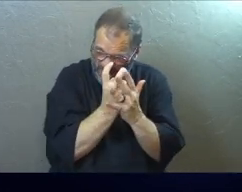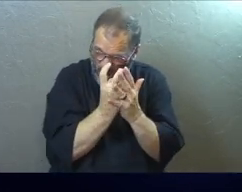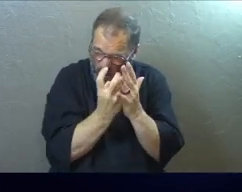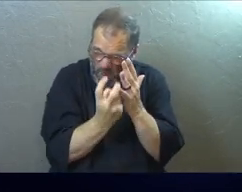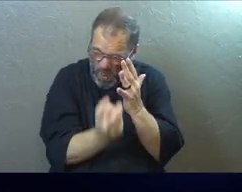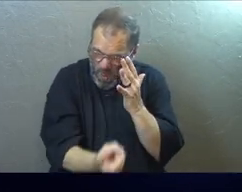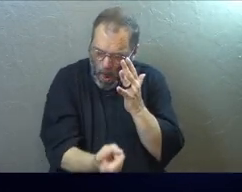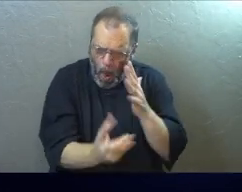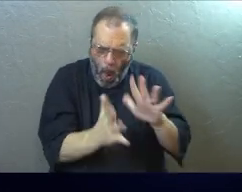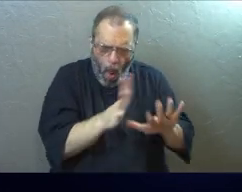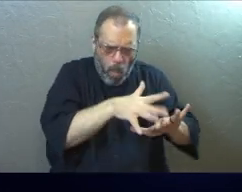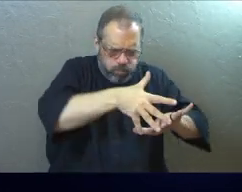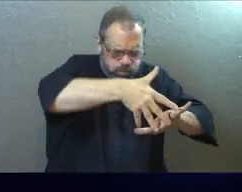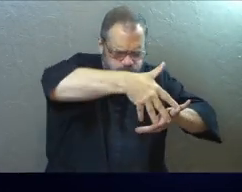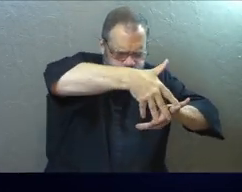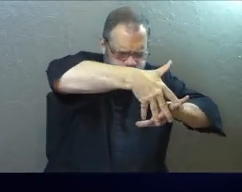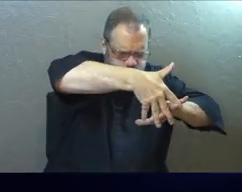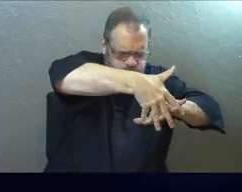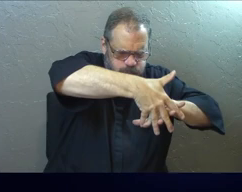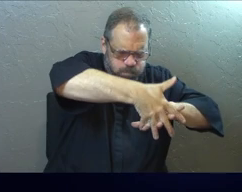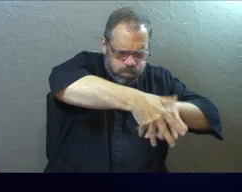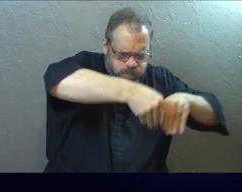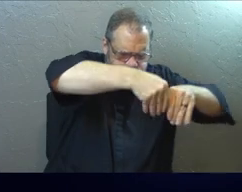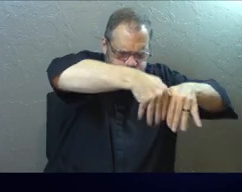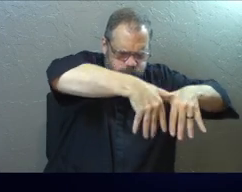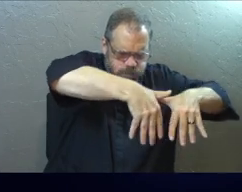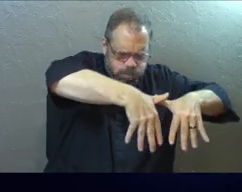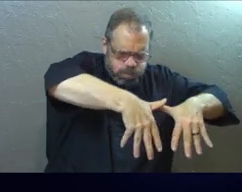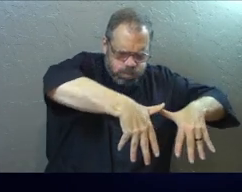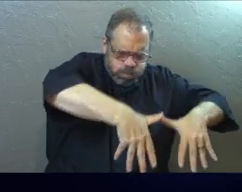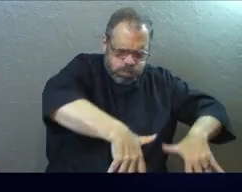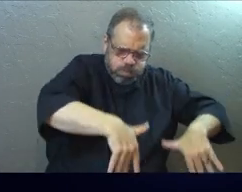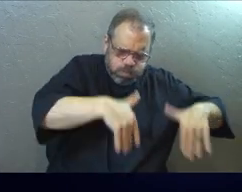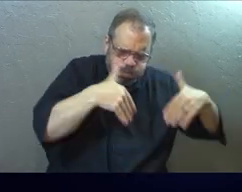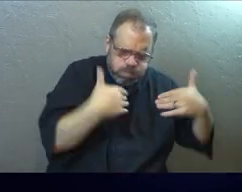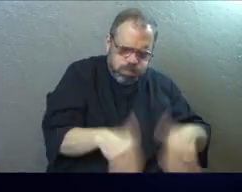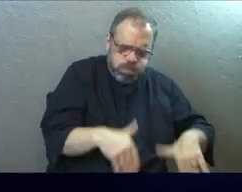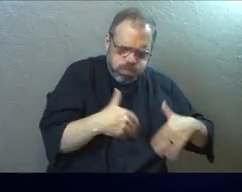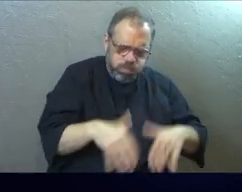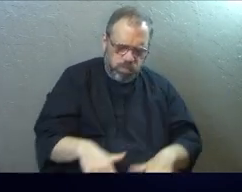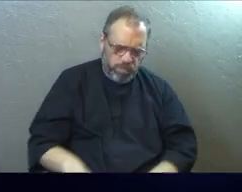more that we will be rooted and grounded in who you are and your love for us.